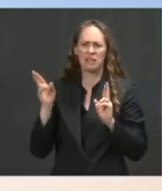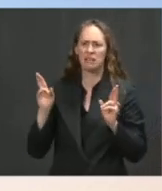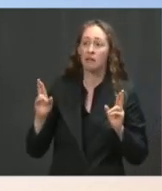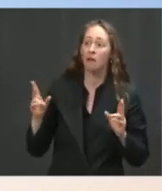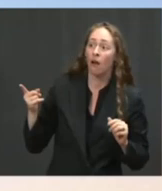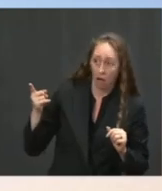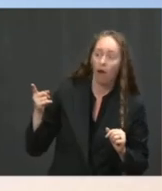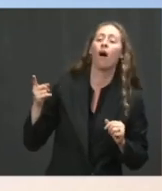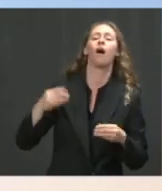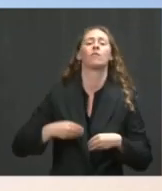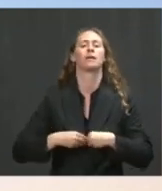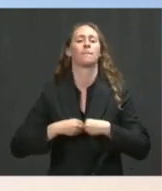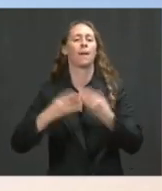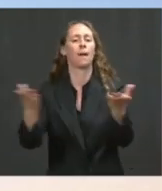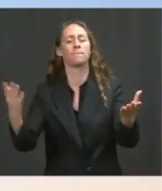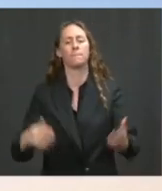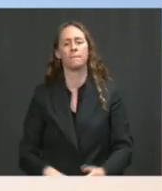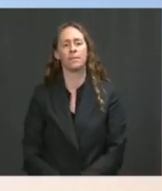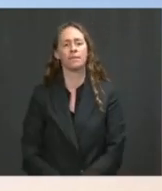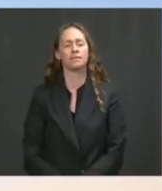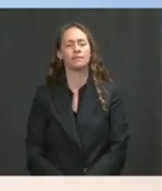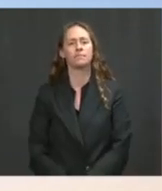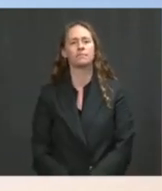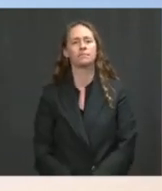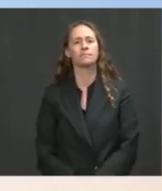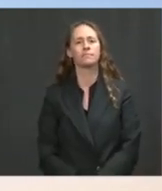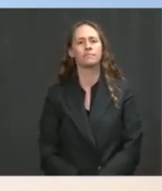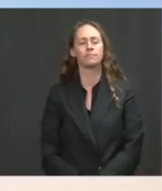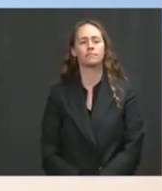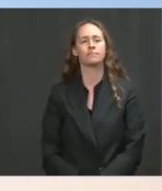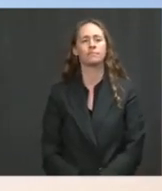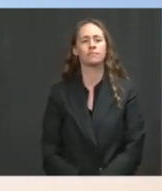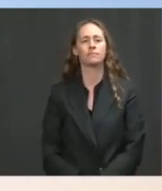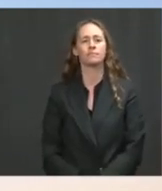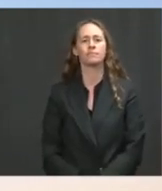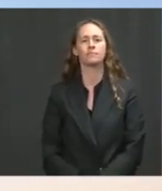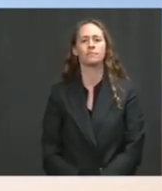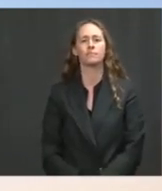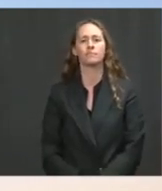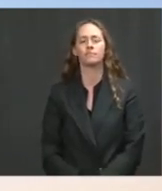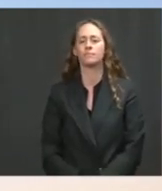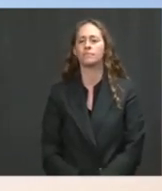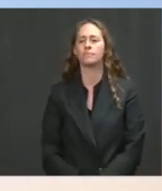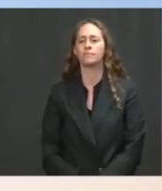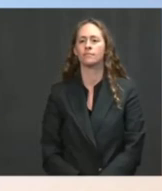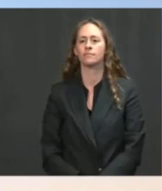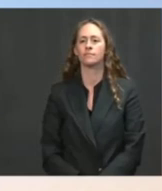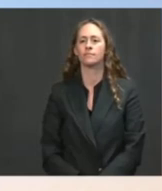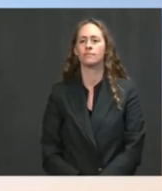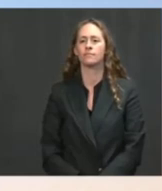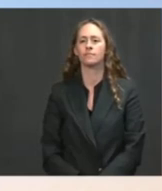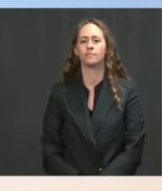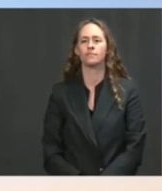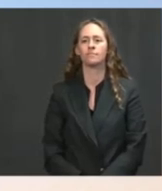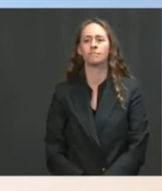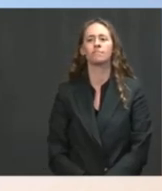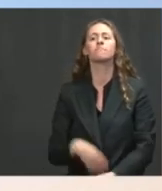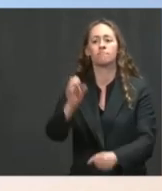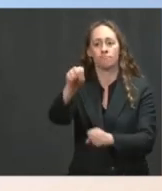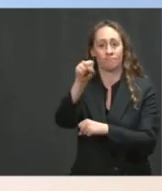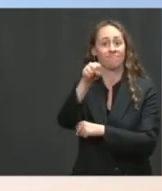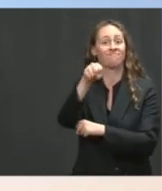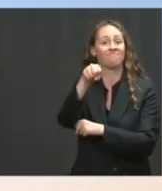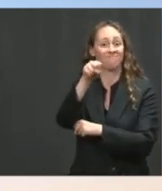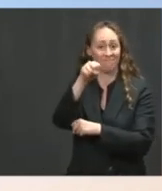Go Does the President and the First Lady plan to get booster shots? Certainly if they are recommended. Once a formal announcement